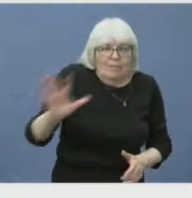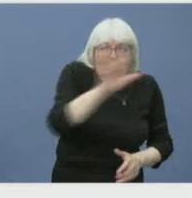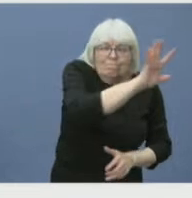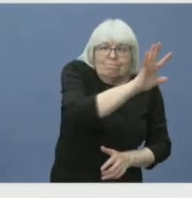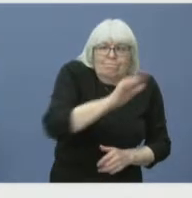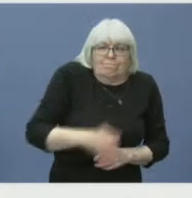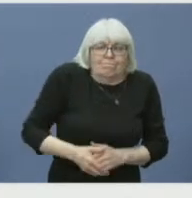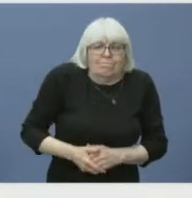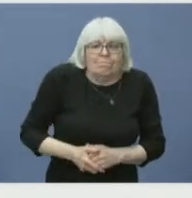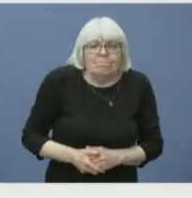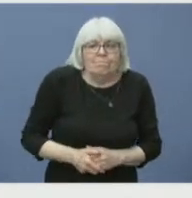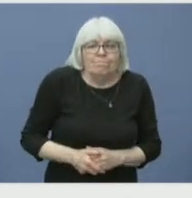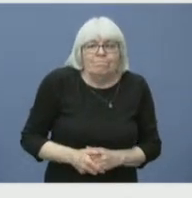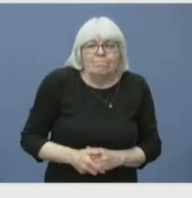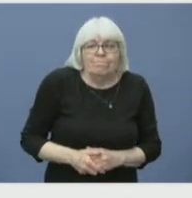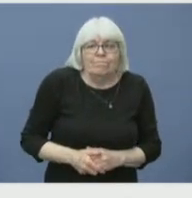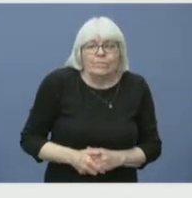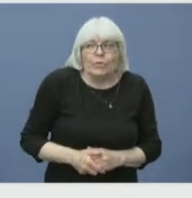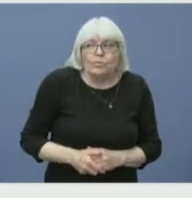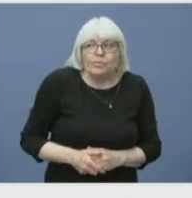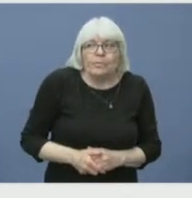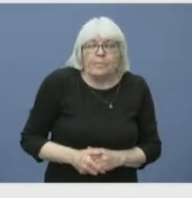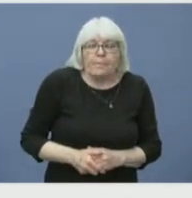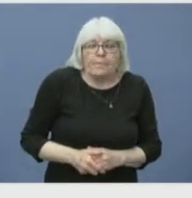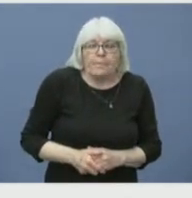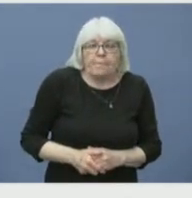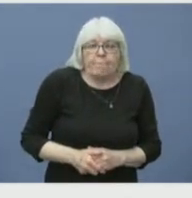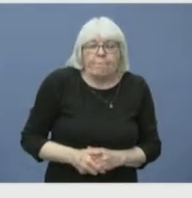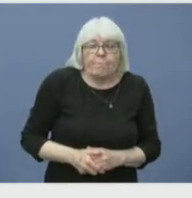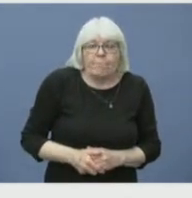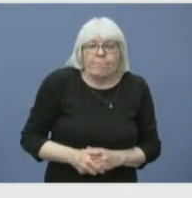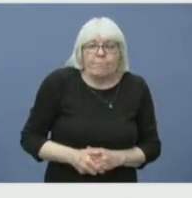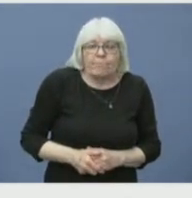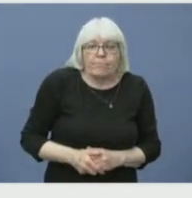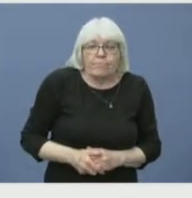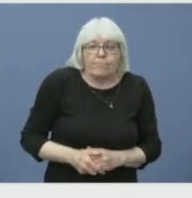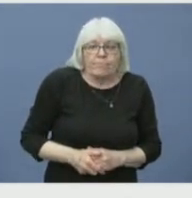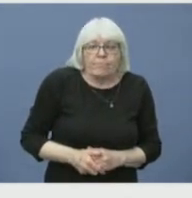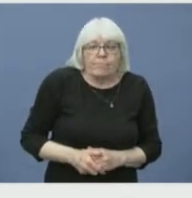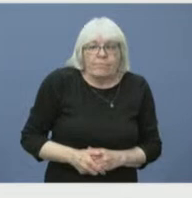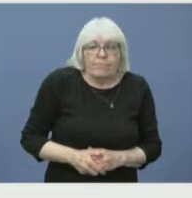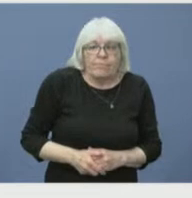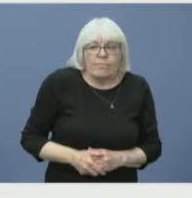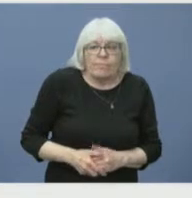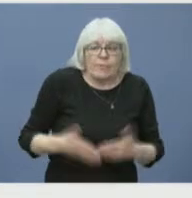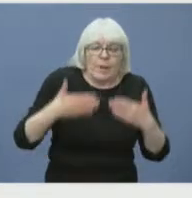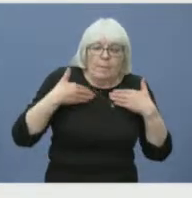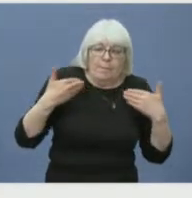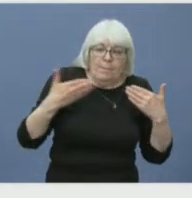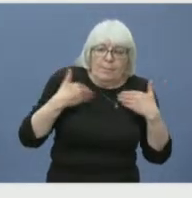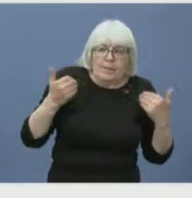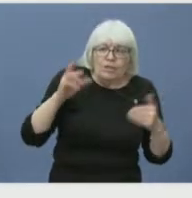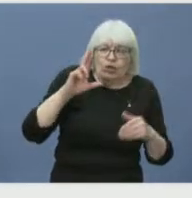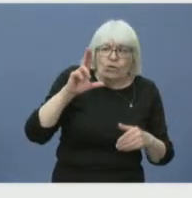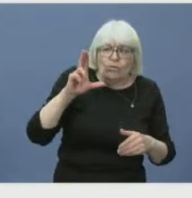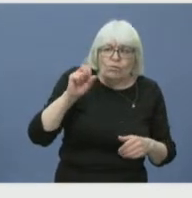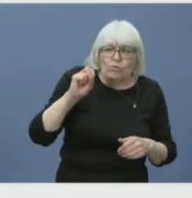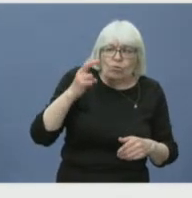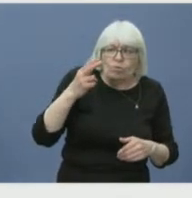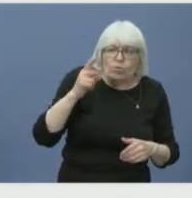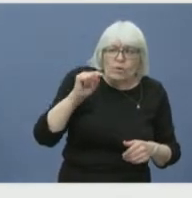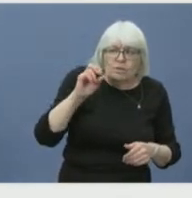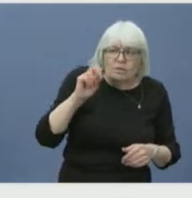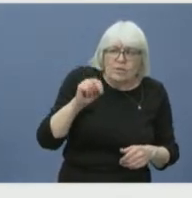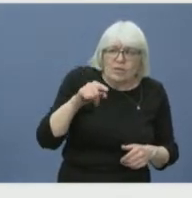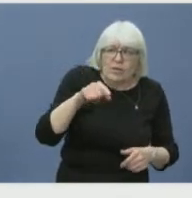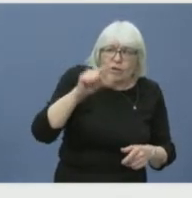Thank you. Can you hear me? Yes. Thank you. Minister Rushton, what help is exactly provided to Quebec